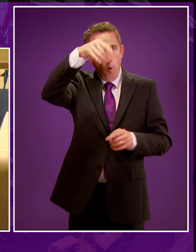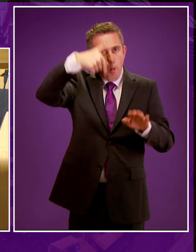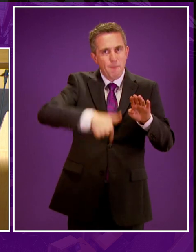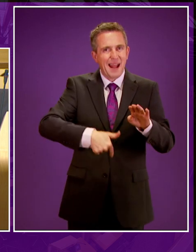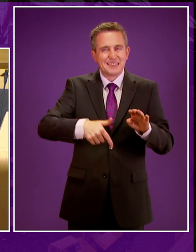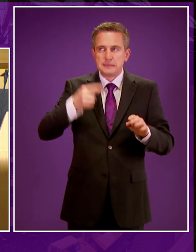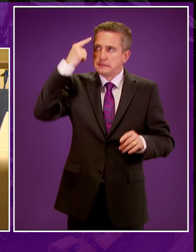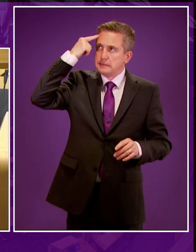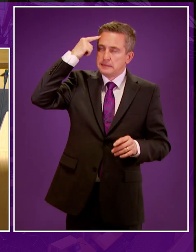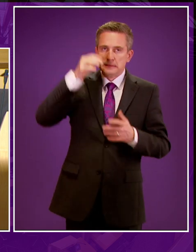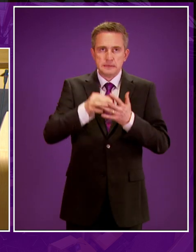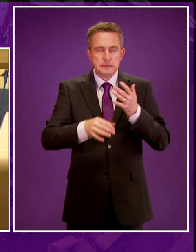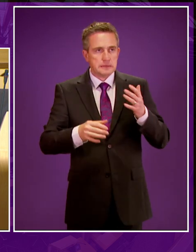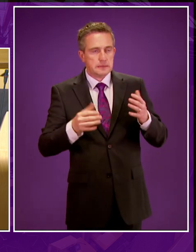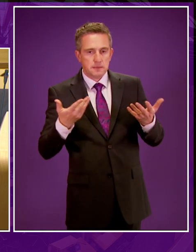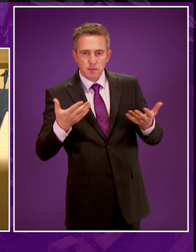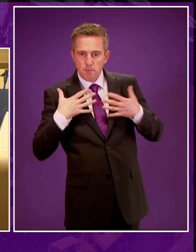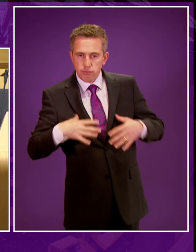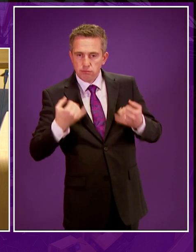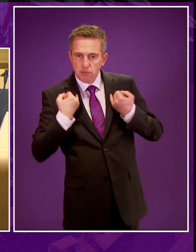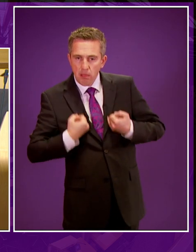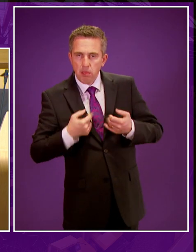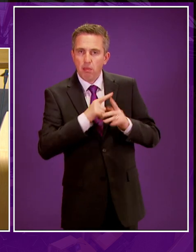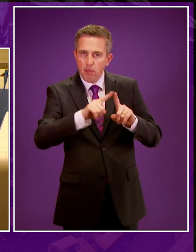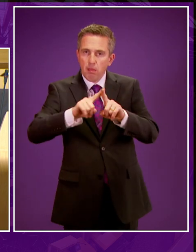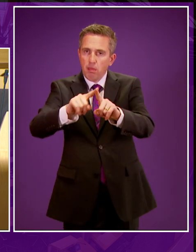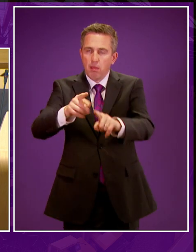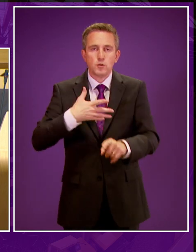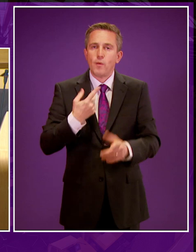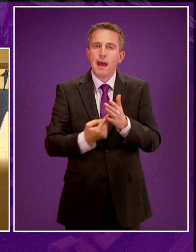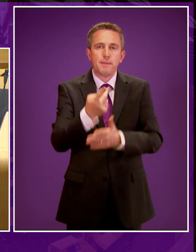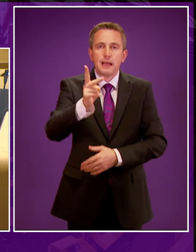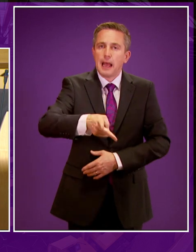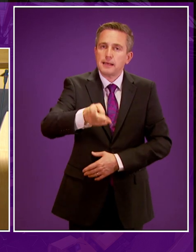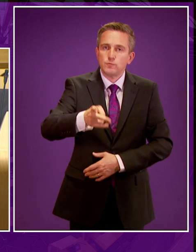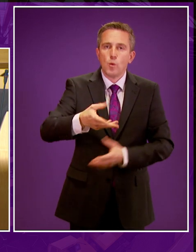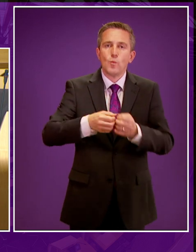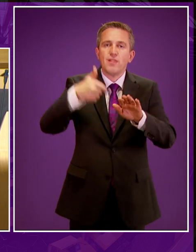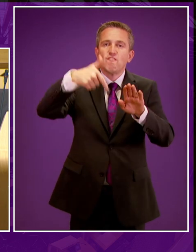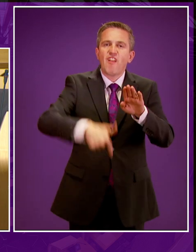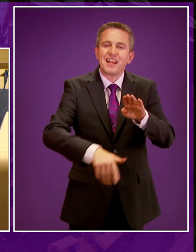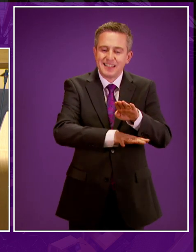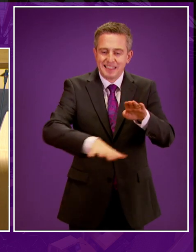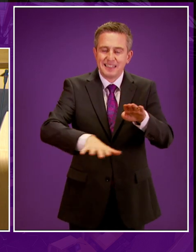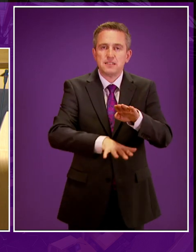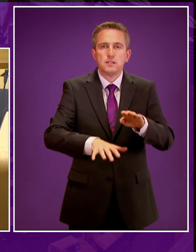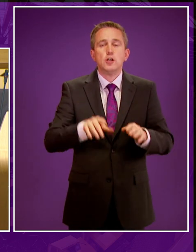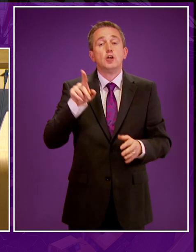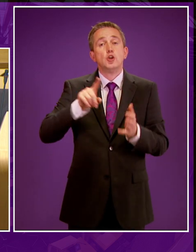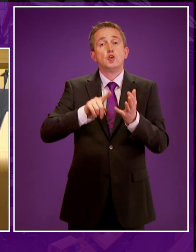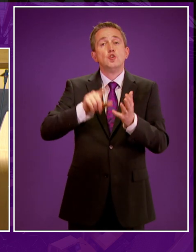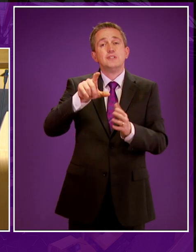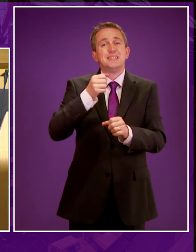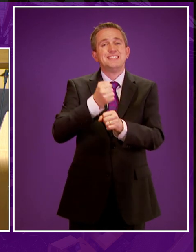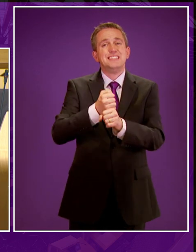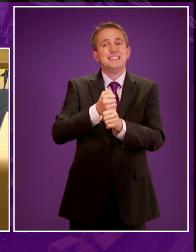while bringing benefits, left a poor health legacy in too many cases. I was also concerned about the potential for a UCG, which was